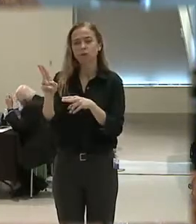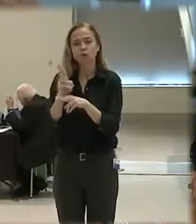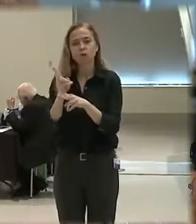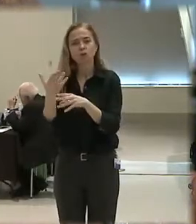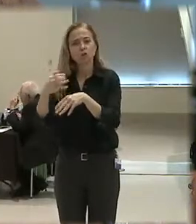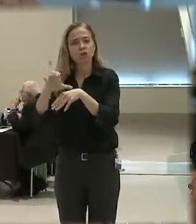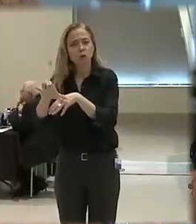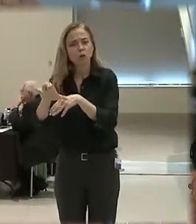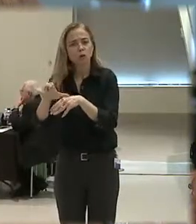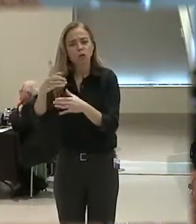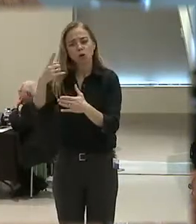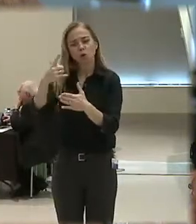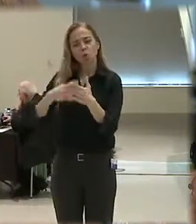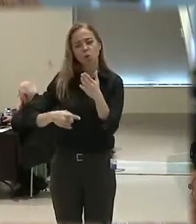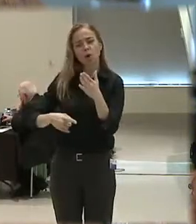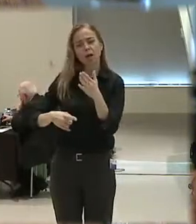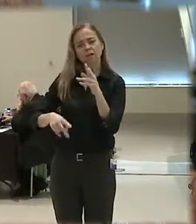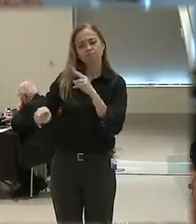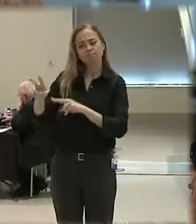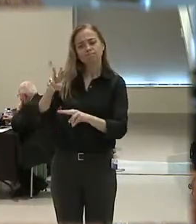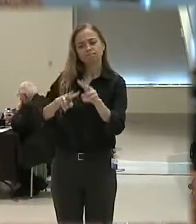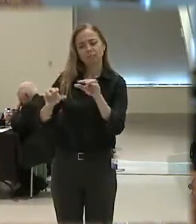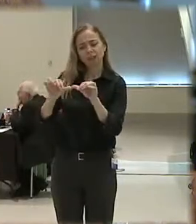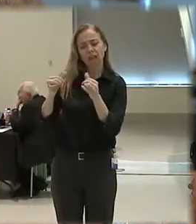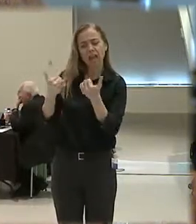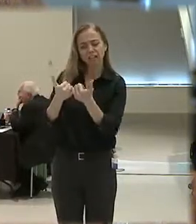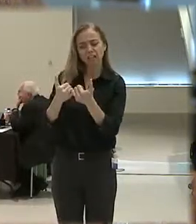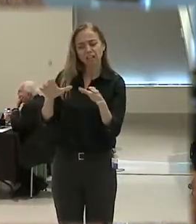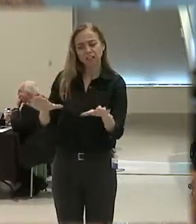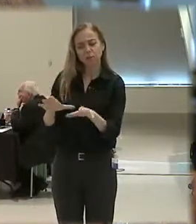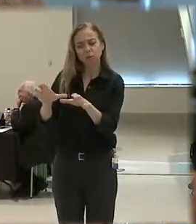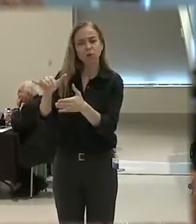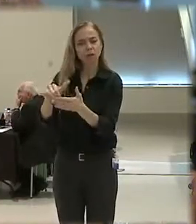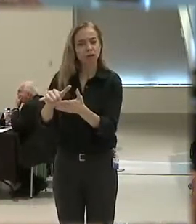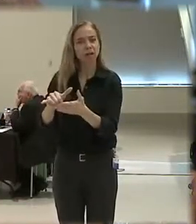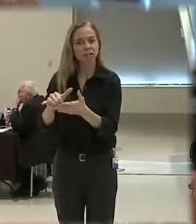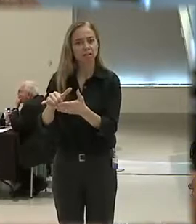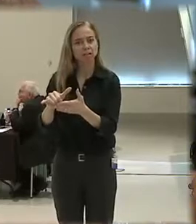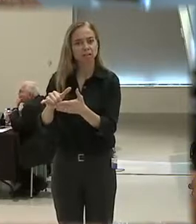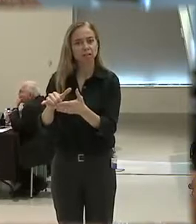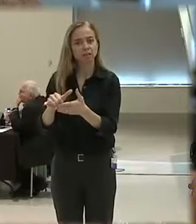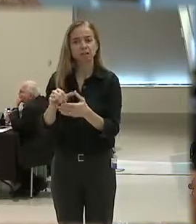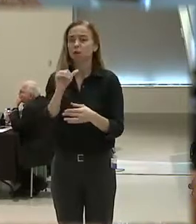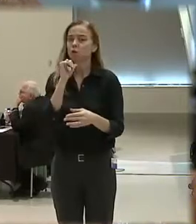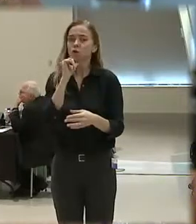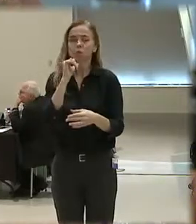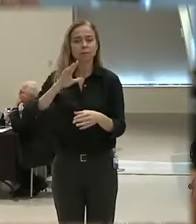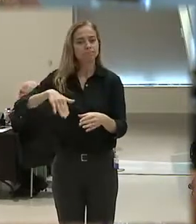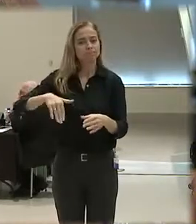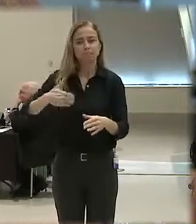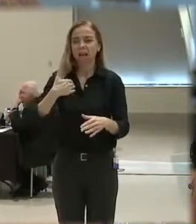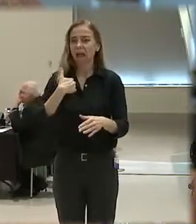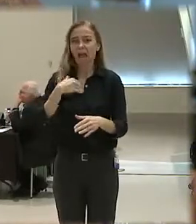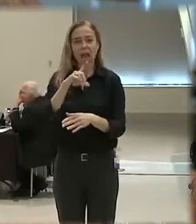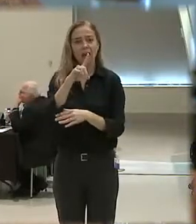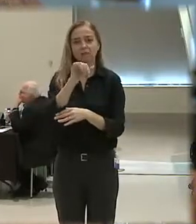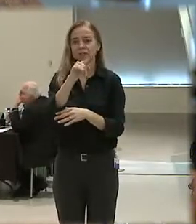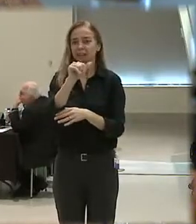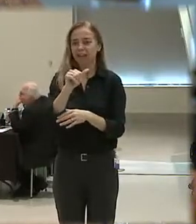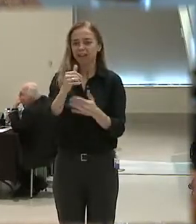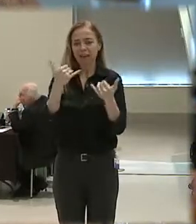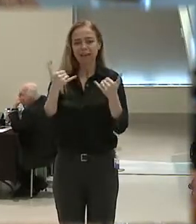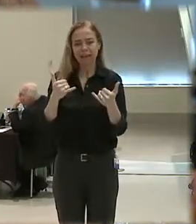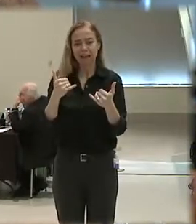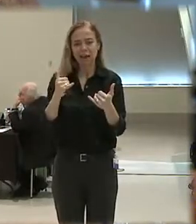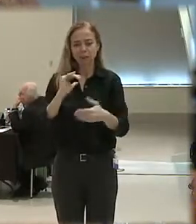and what is the frequency and prevalence with which agencies are engaging in that? And when we don't have that data, it lends itself to a suspicion,